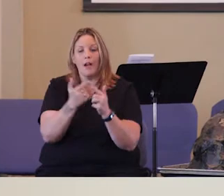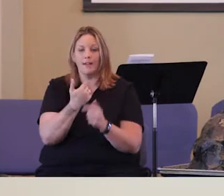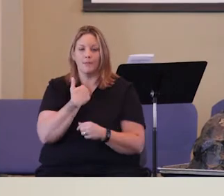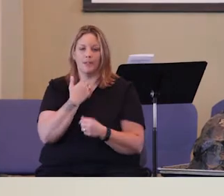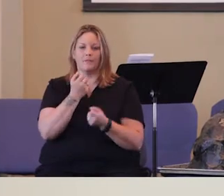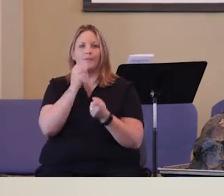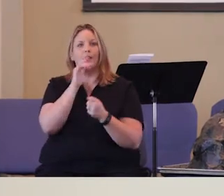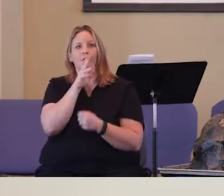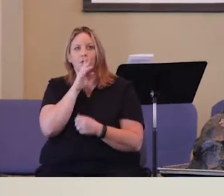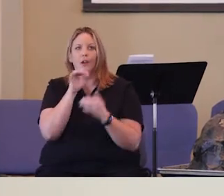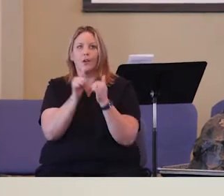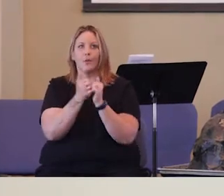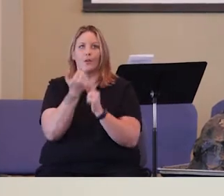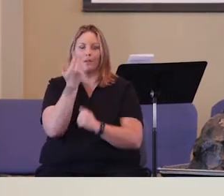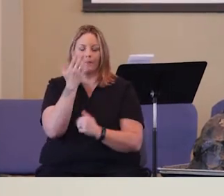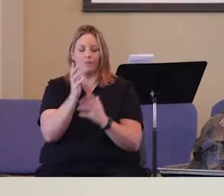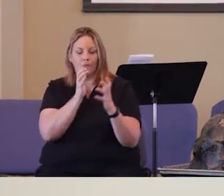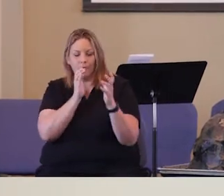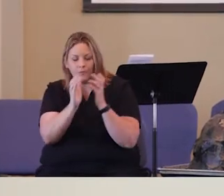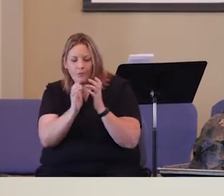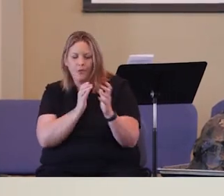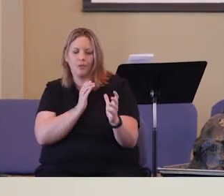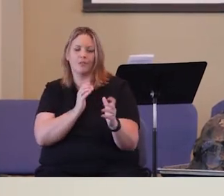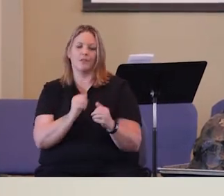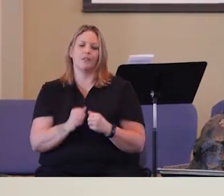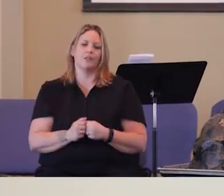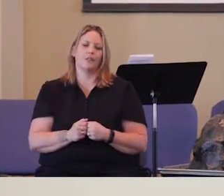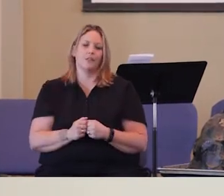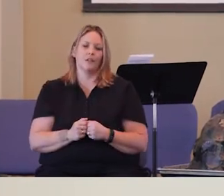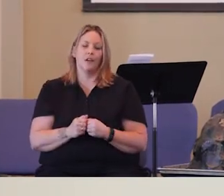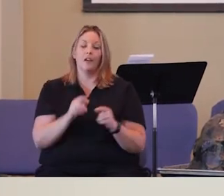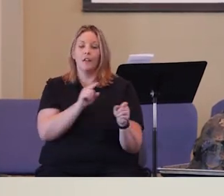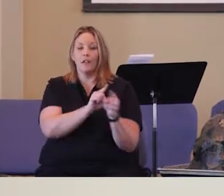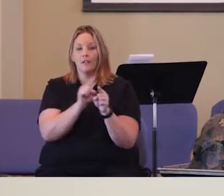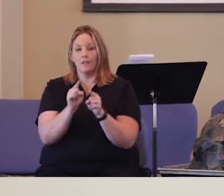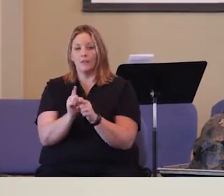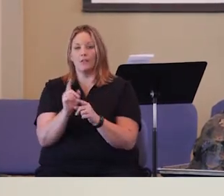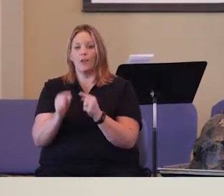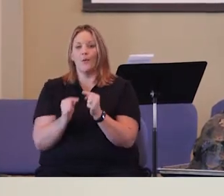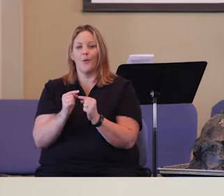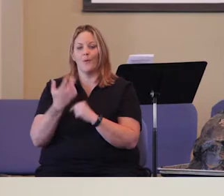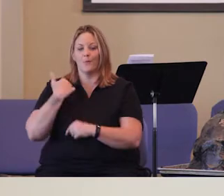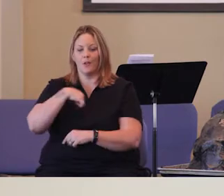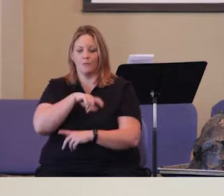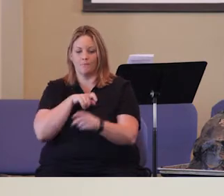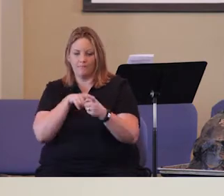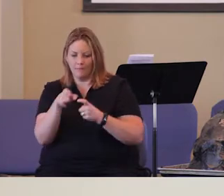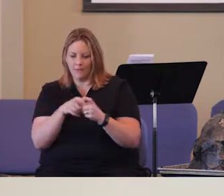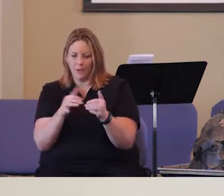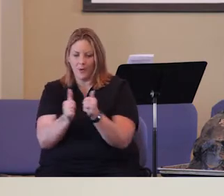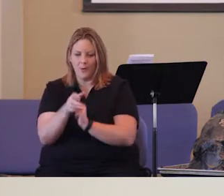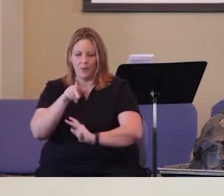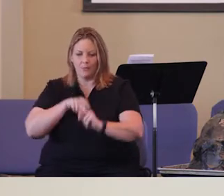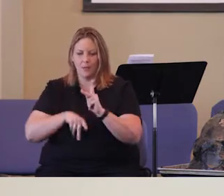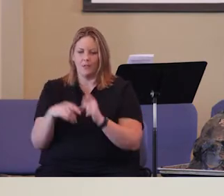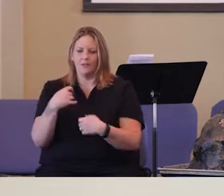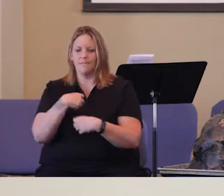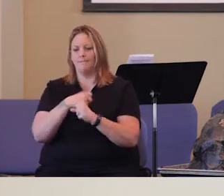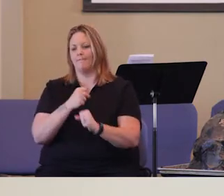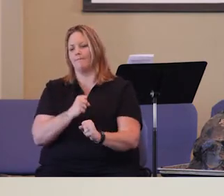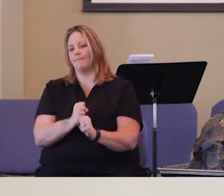call him. And also, when we deal with those people that drive us crazy, drive us nuts,